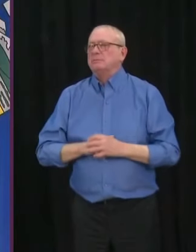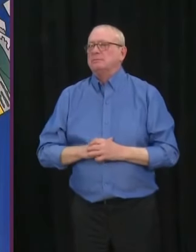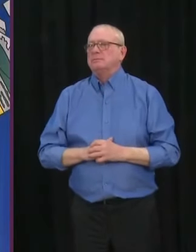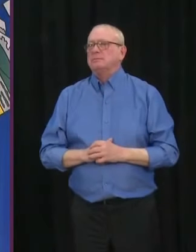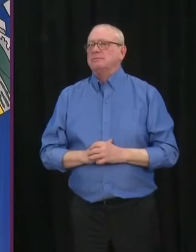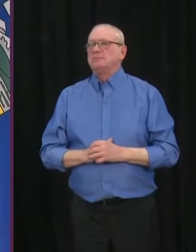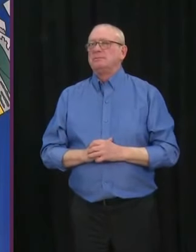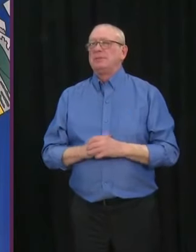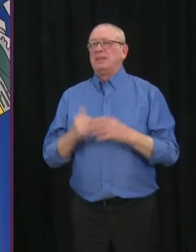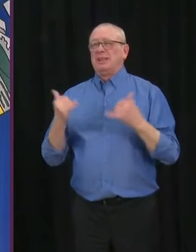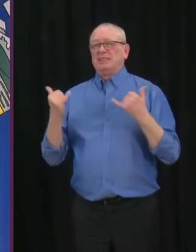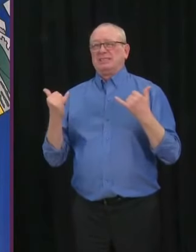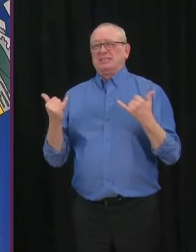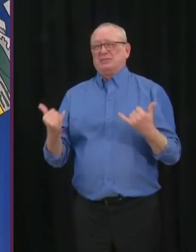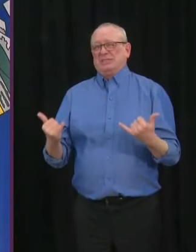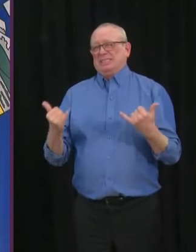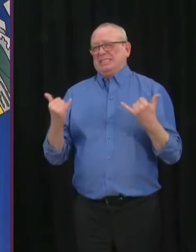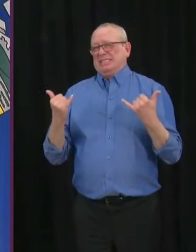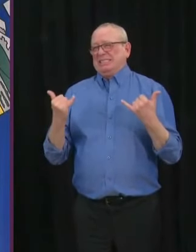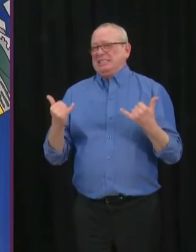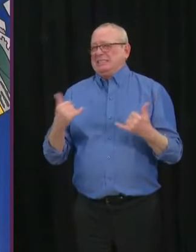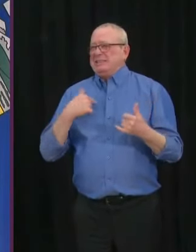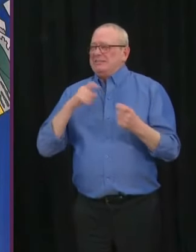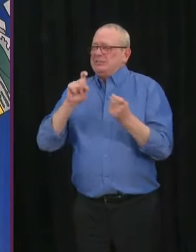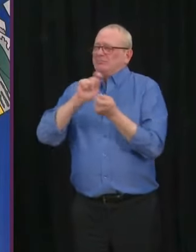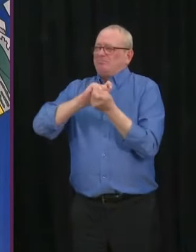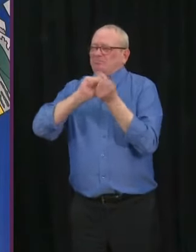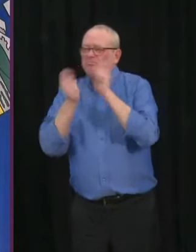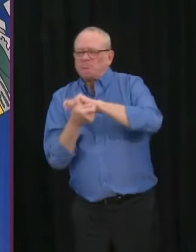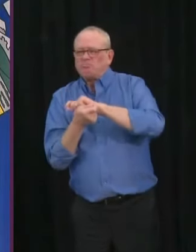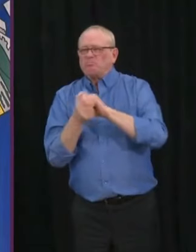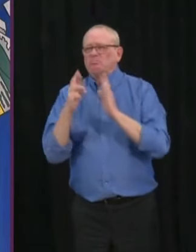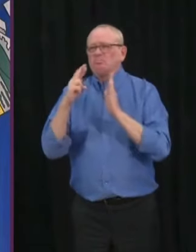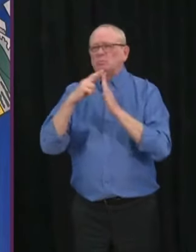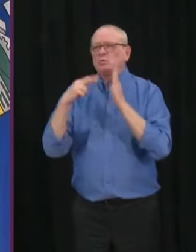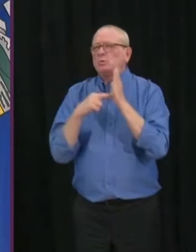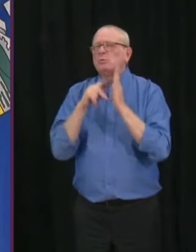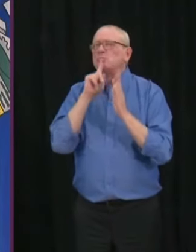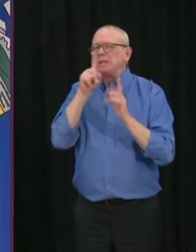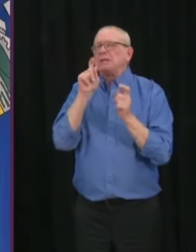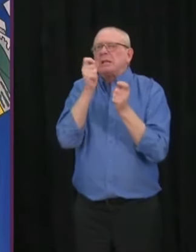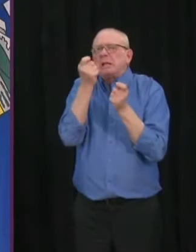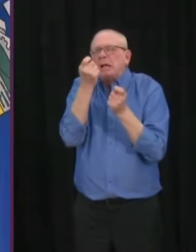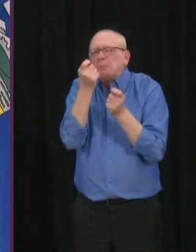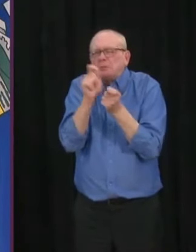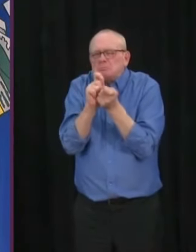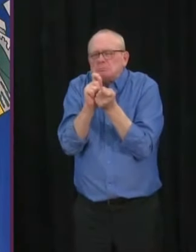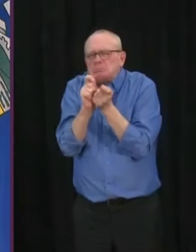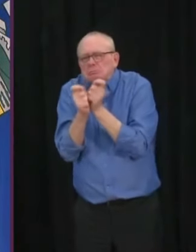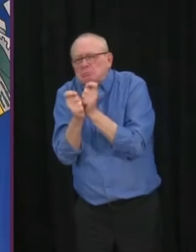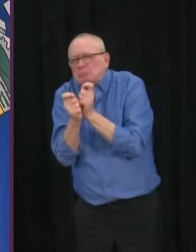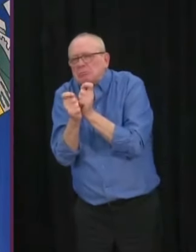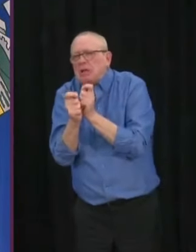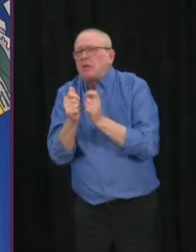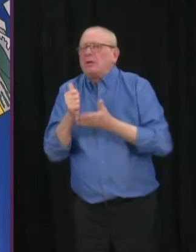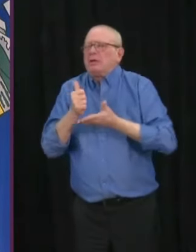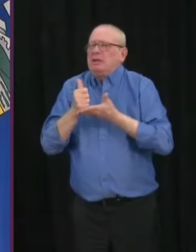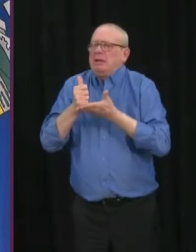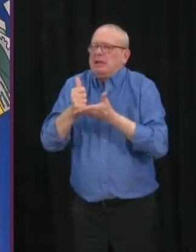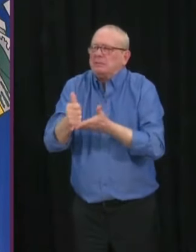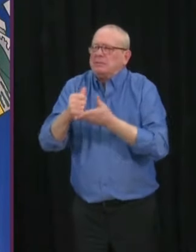up on this goal, but we can make small adjustments to provide Albertans with some limited activities.